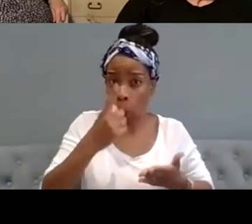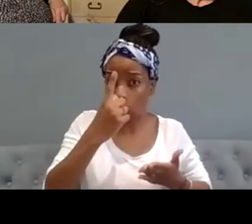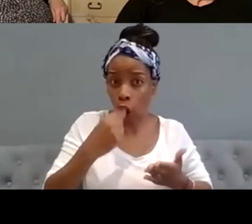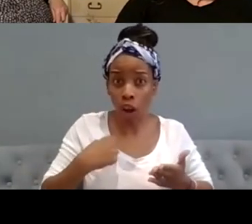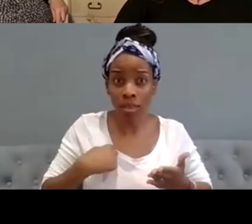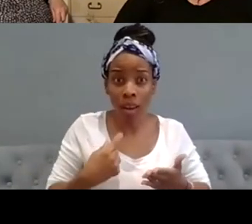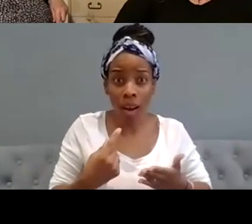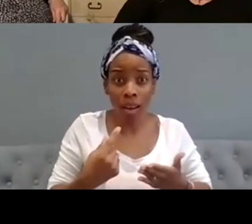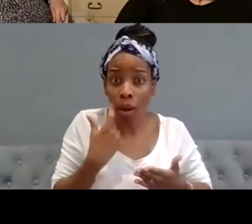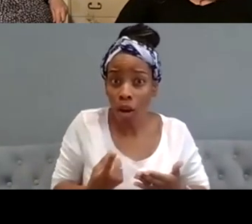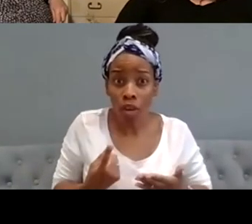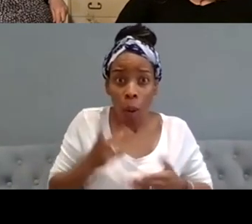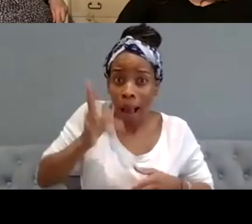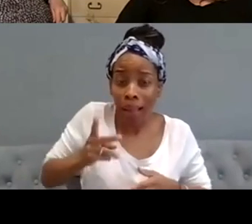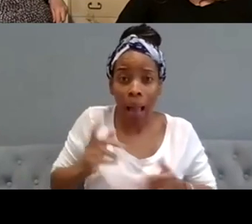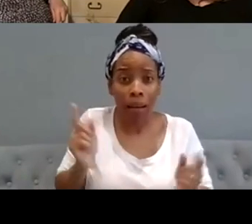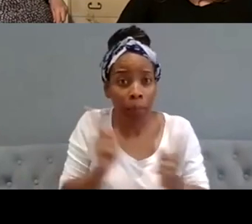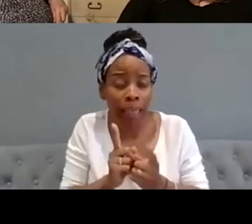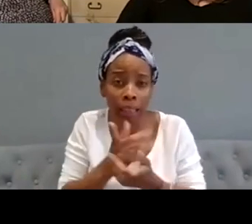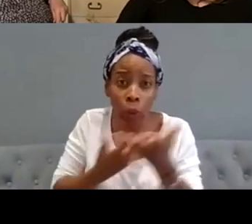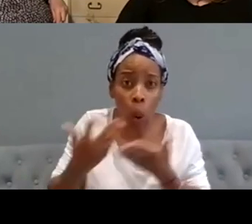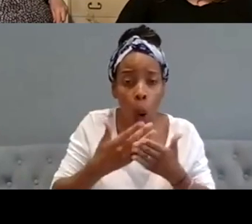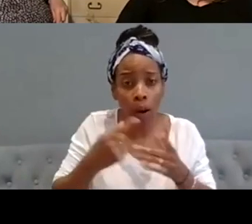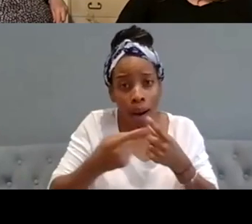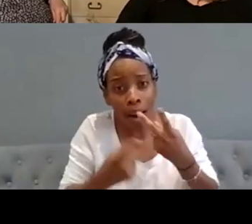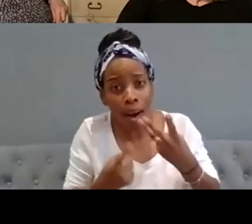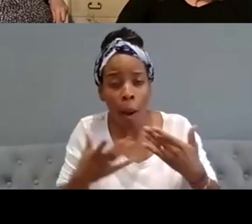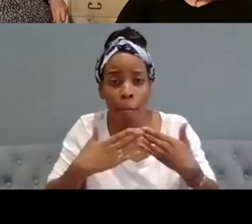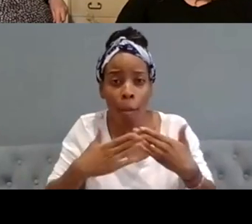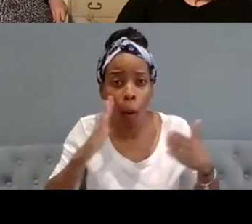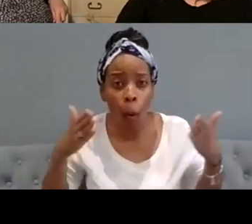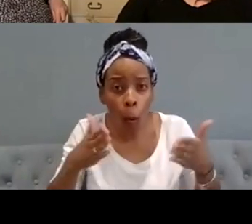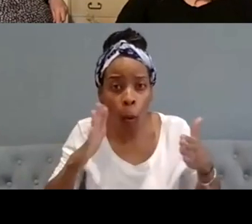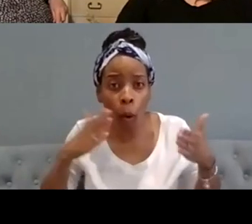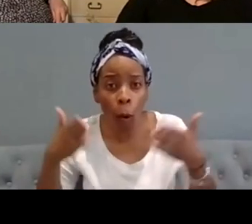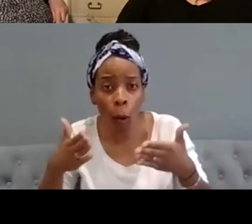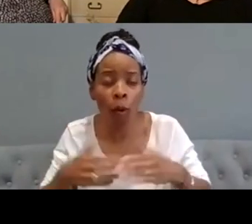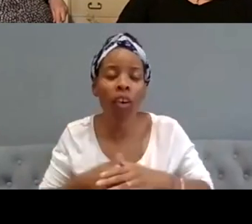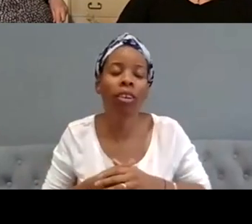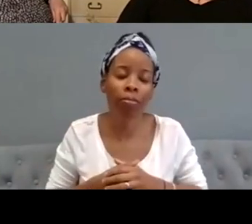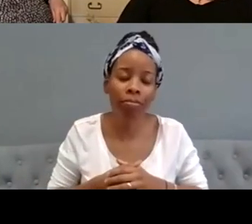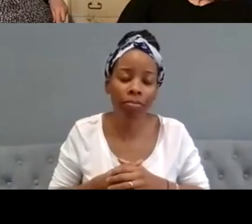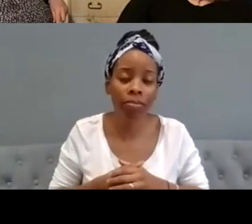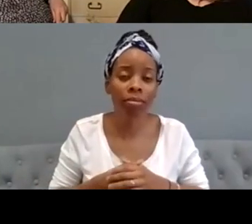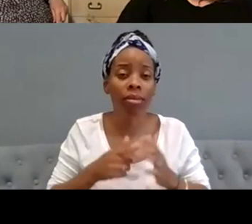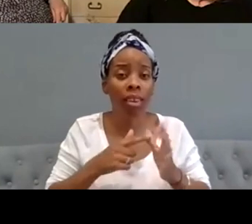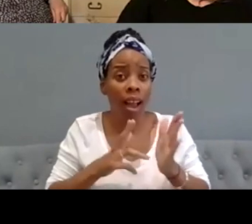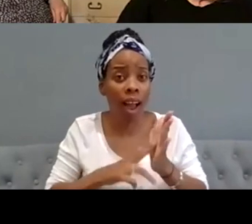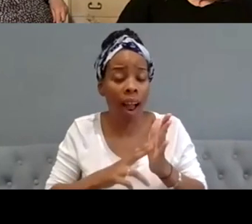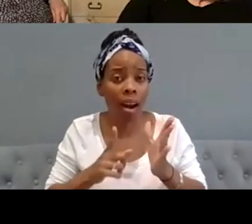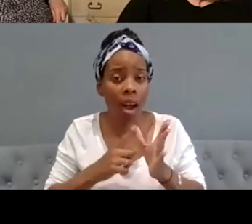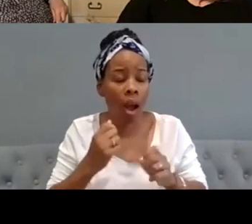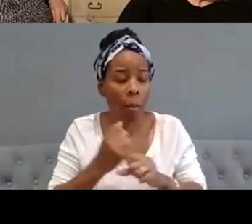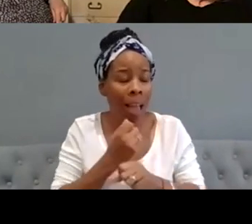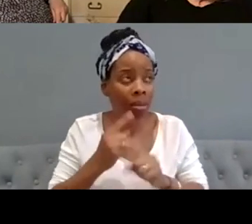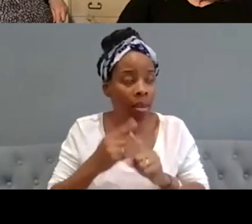uh tomorrow and kind of cover you know all of the other things that we didn't kind of quite get to and you know anna's was making me think about imagining